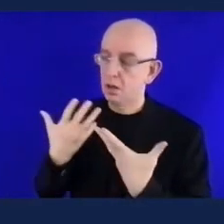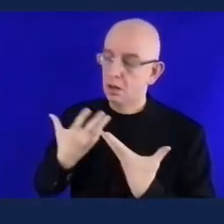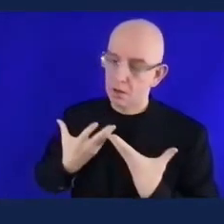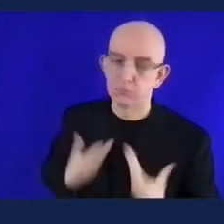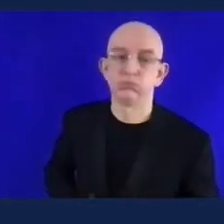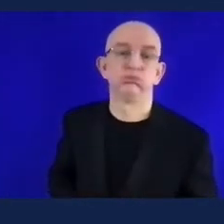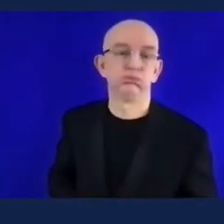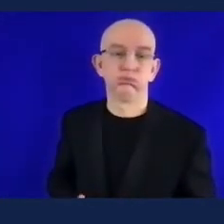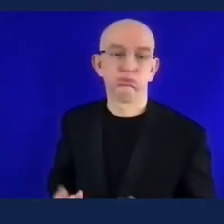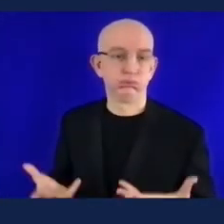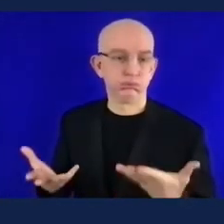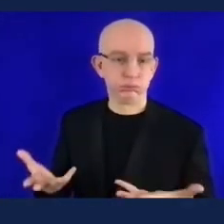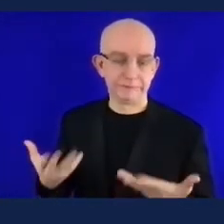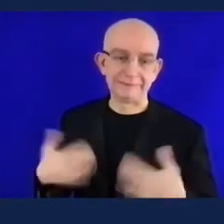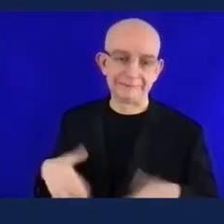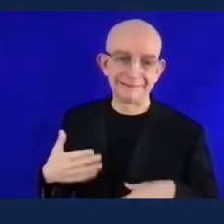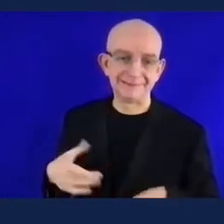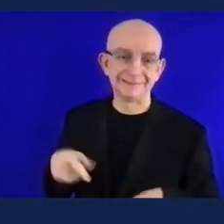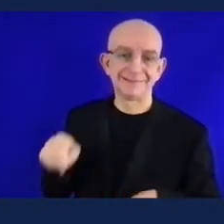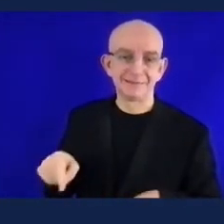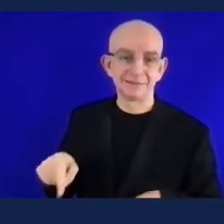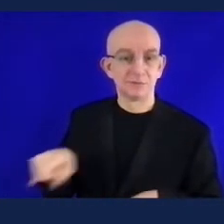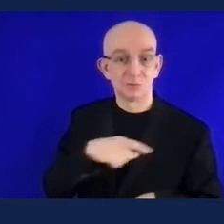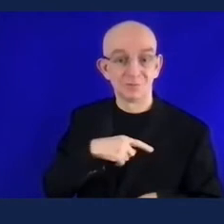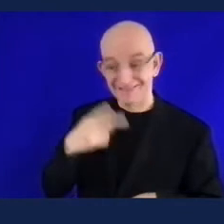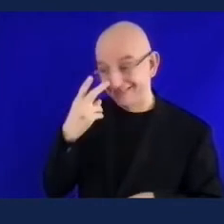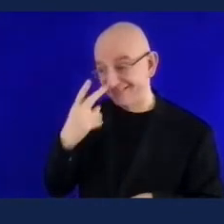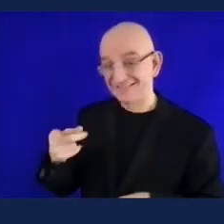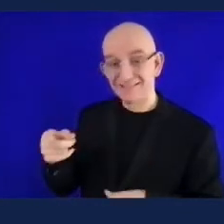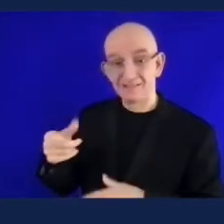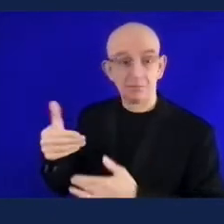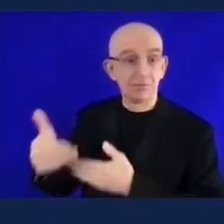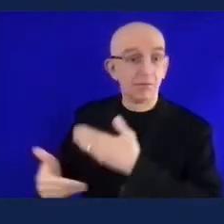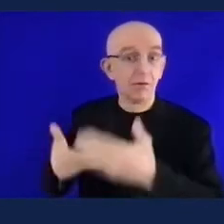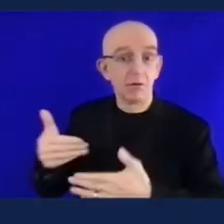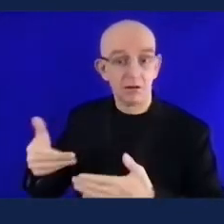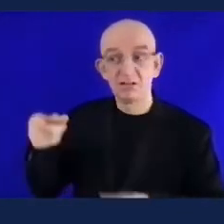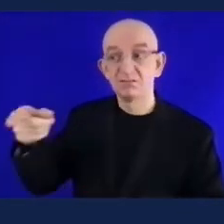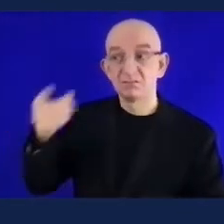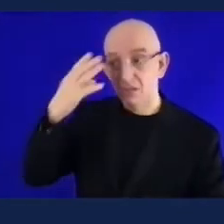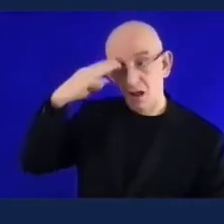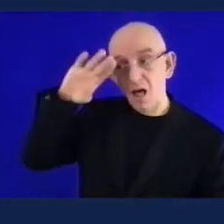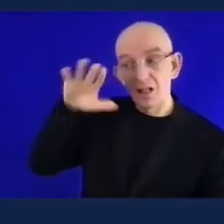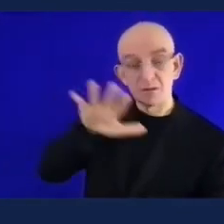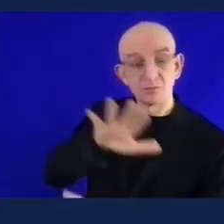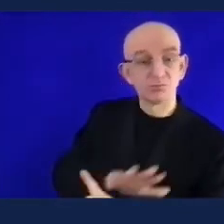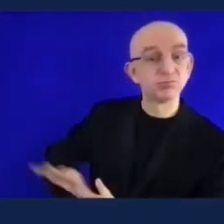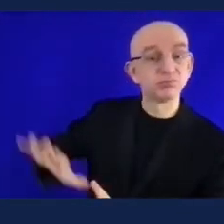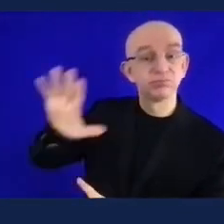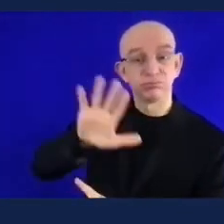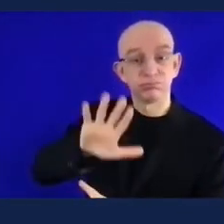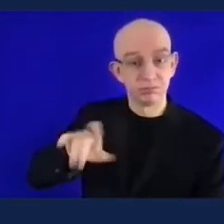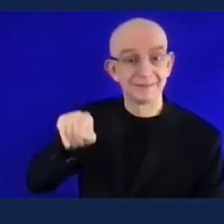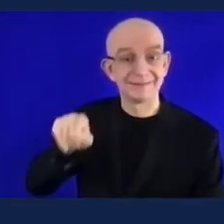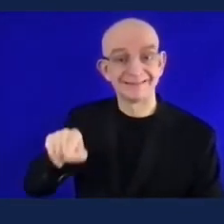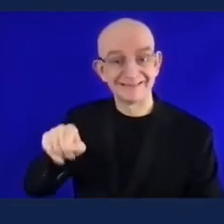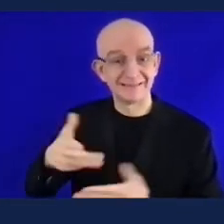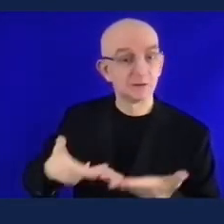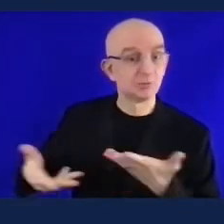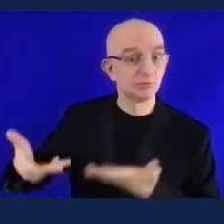now produced uh specific little cards of players so that we can use it all that type of stuff shellburn are now moving towards um